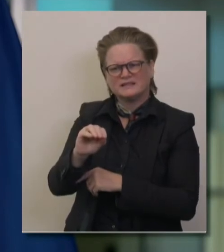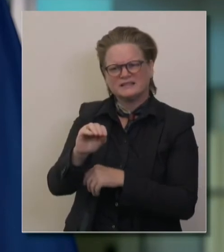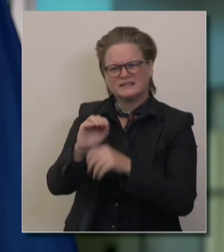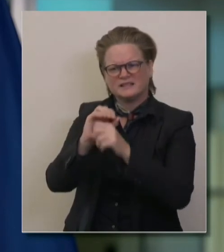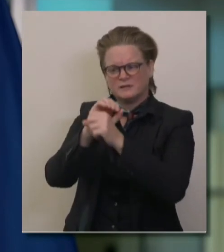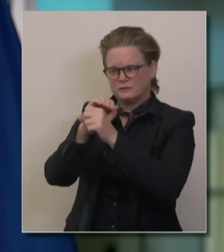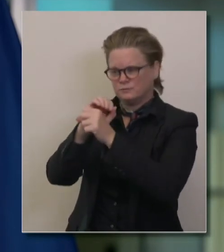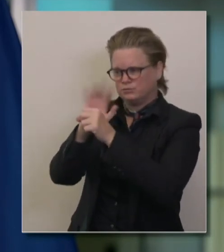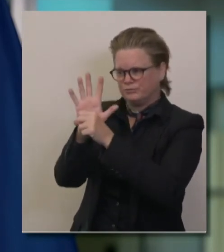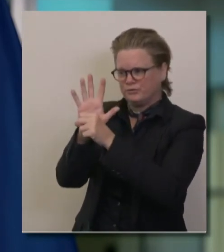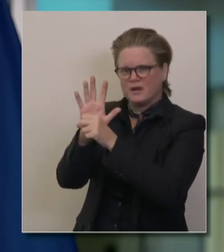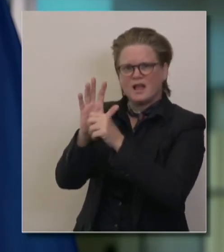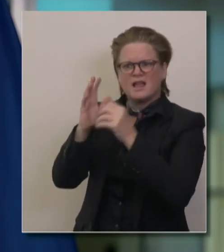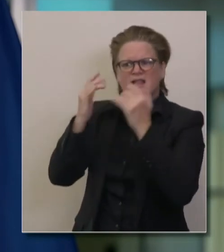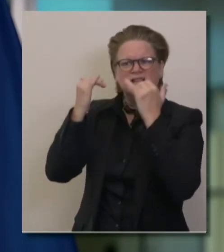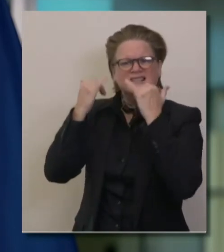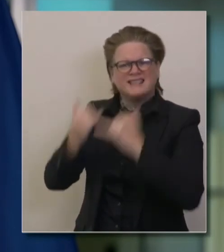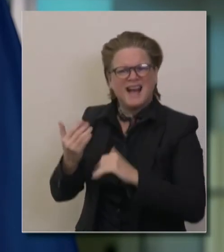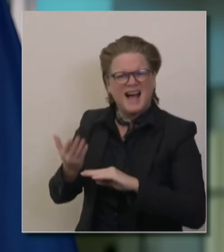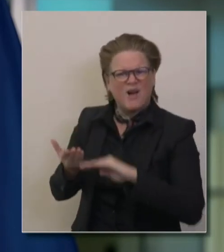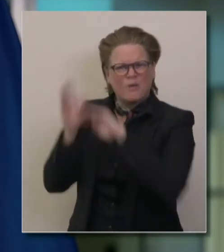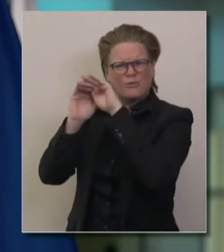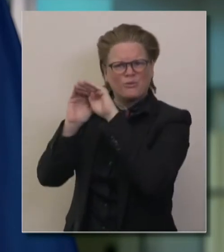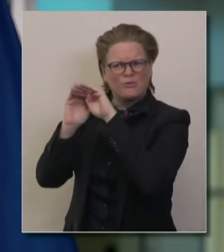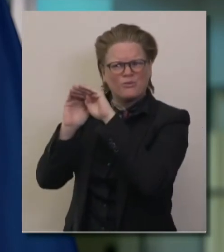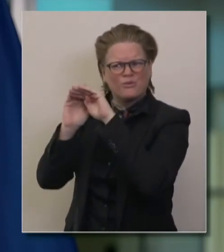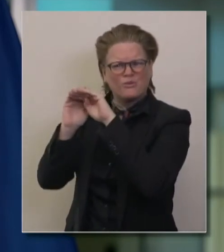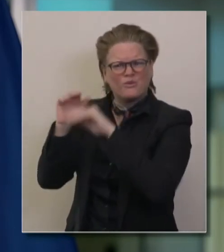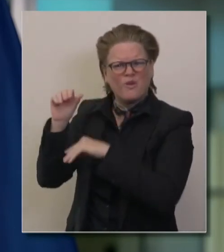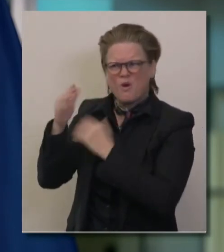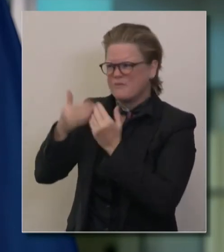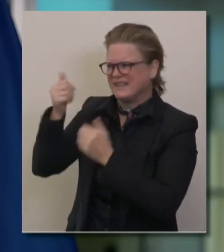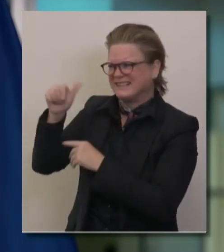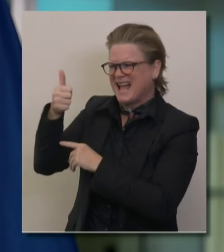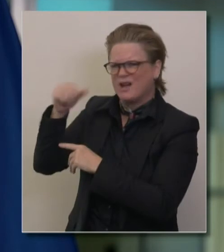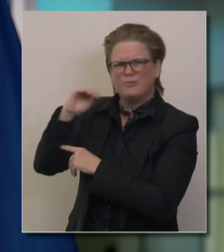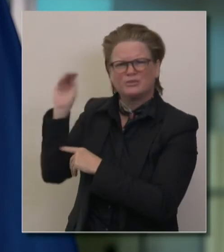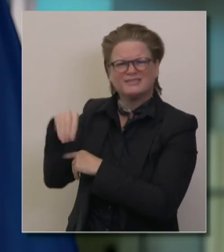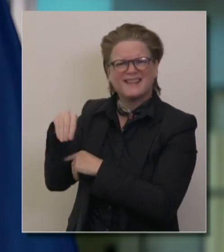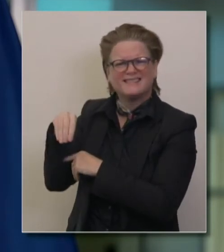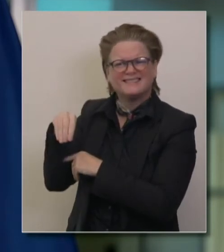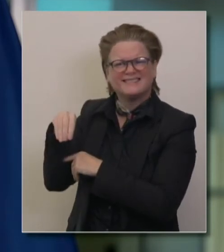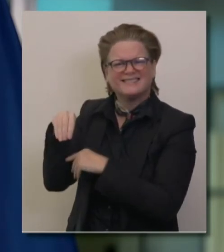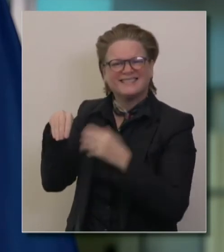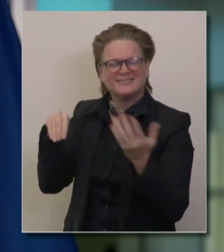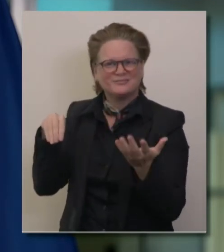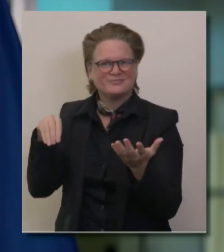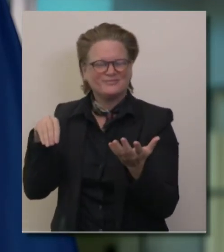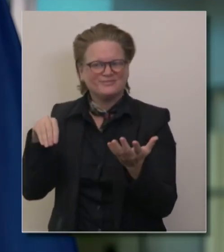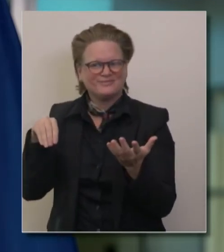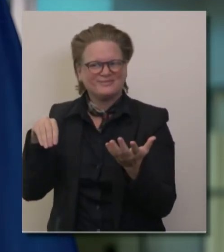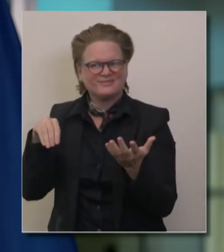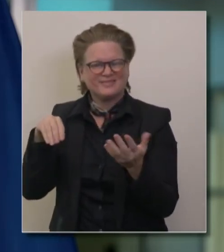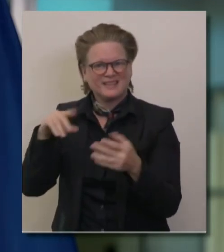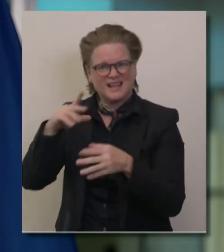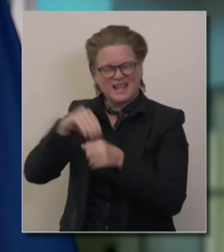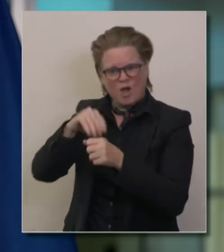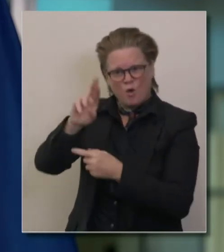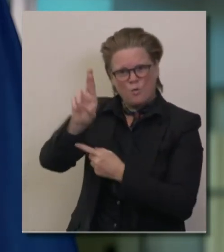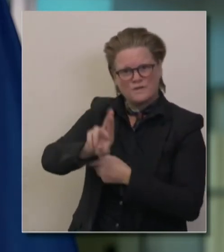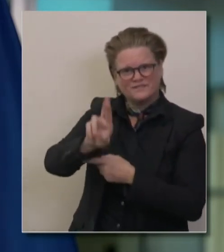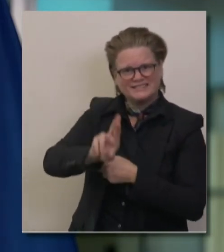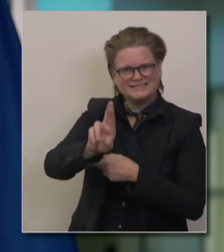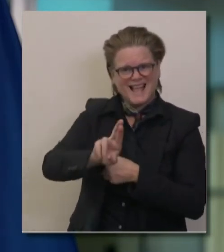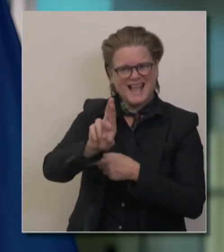I don't know that one should be particularly critical when your positivity rate down, for example, in Riverside County was just at